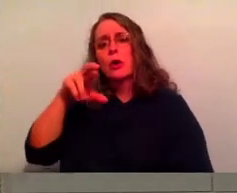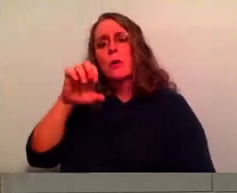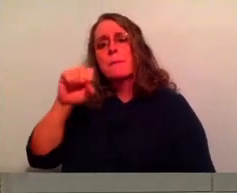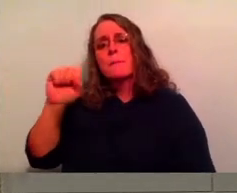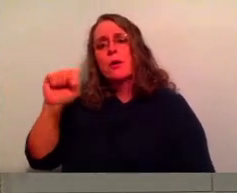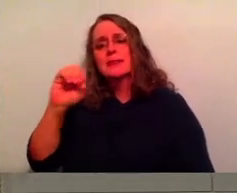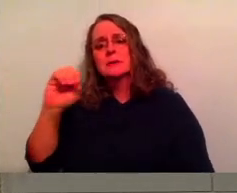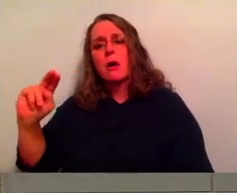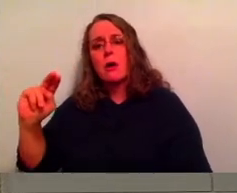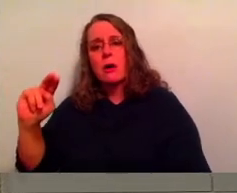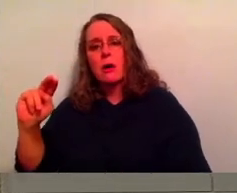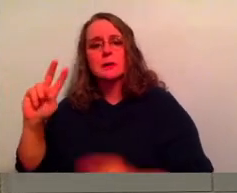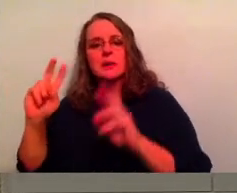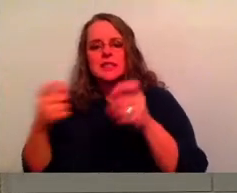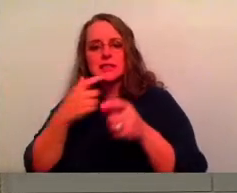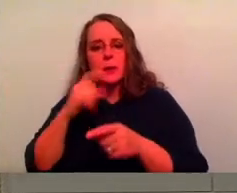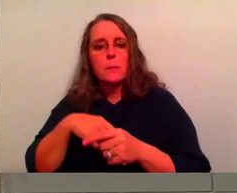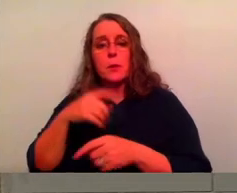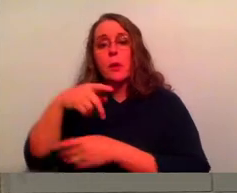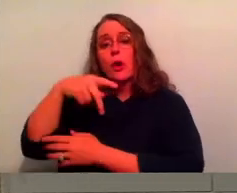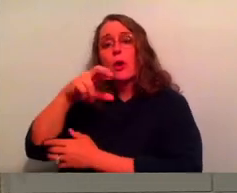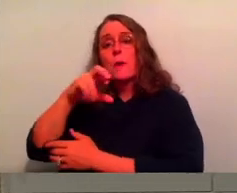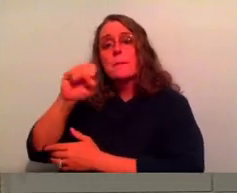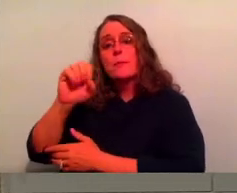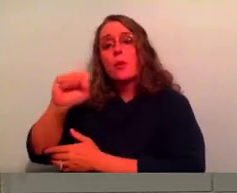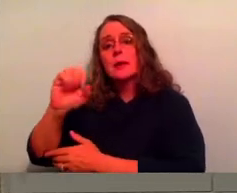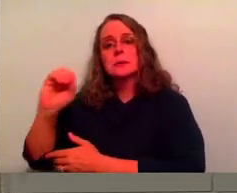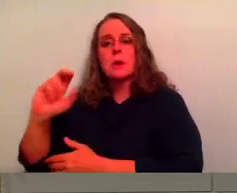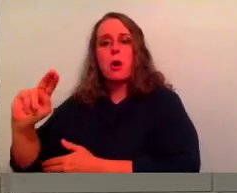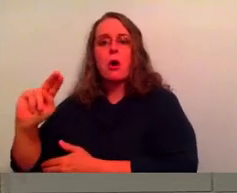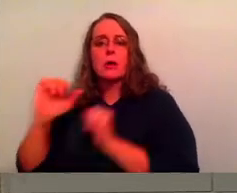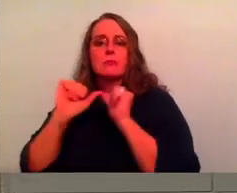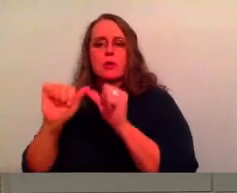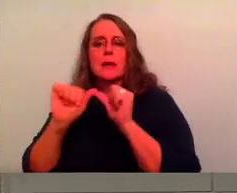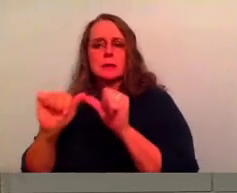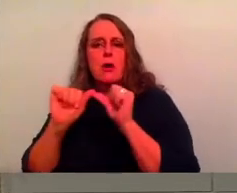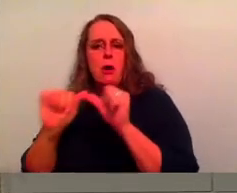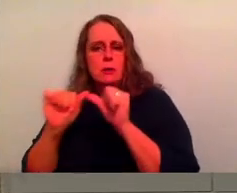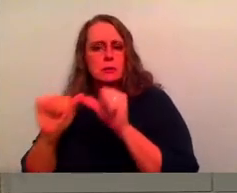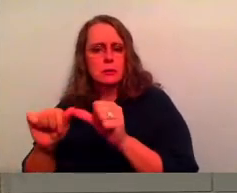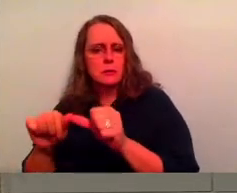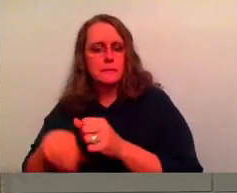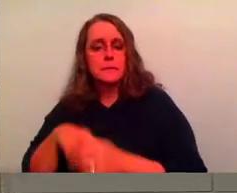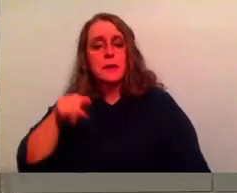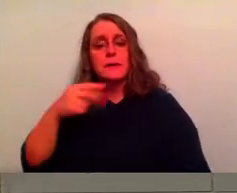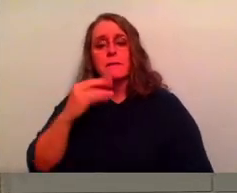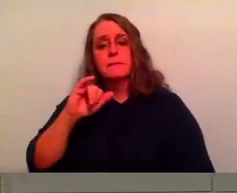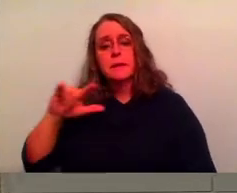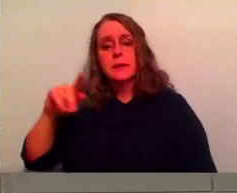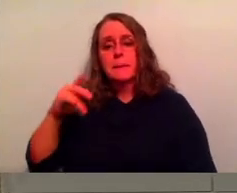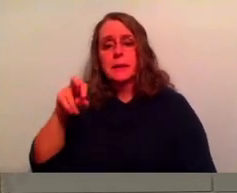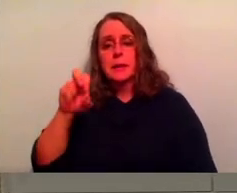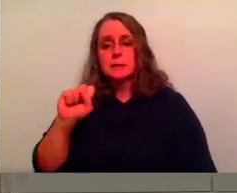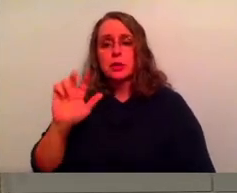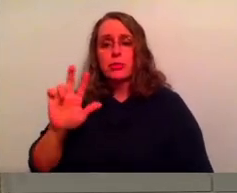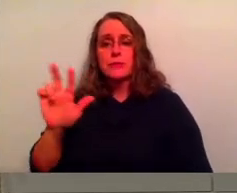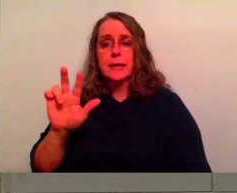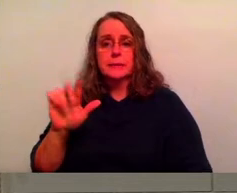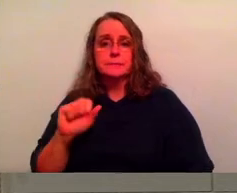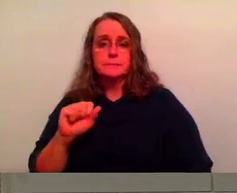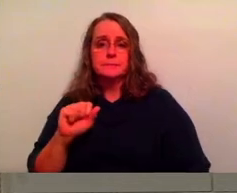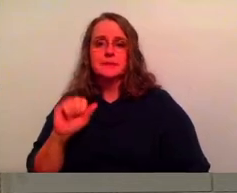Yeah, press on. Let's say it one more time. Press on. Yeah. So Philippians three, I'm going to read it right now. says this.